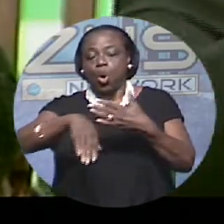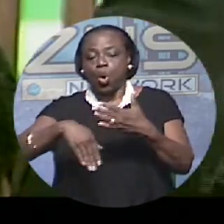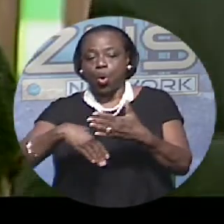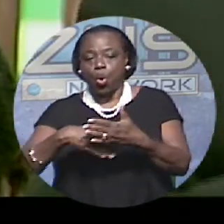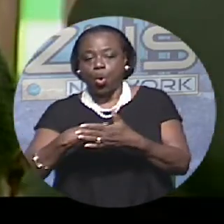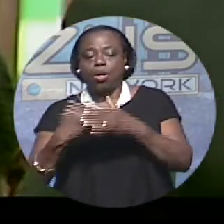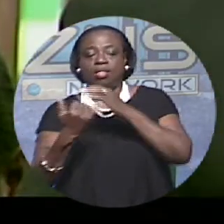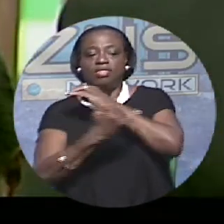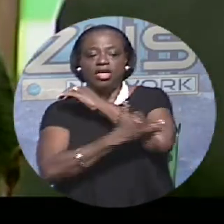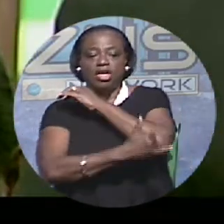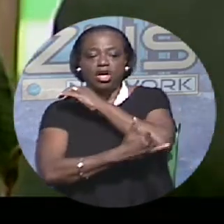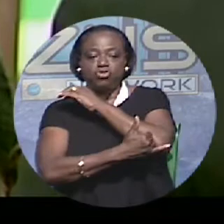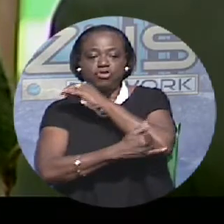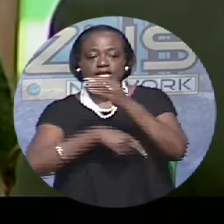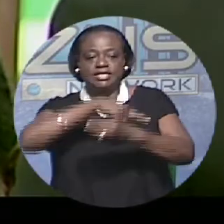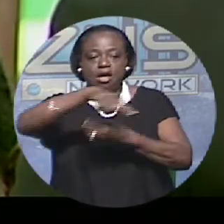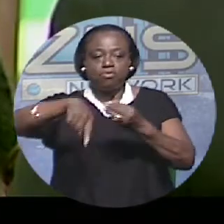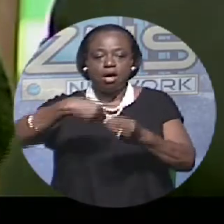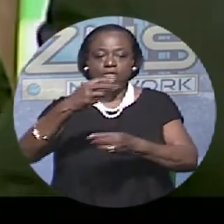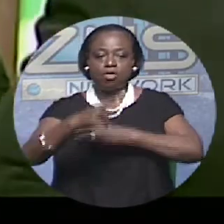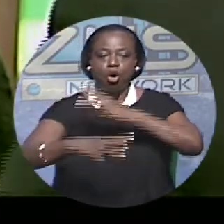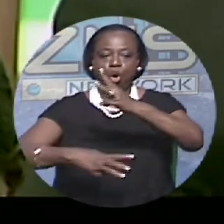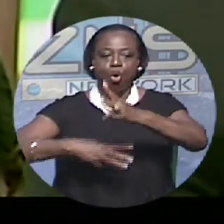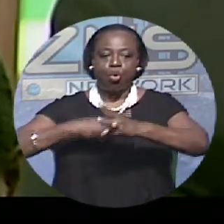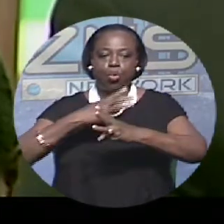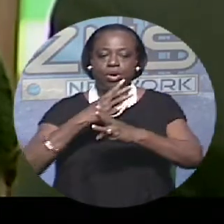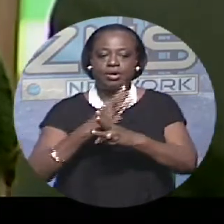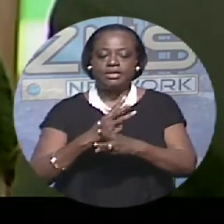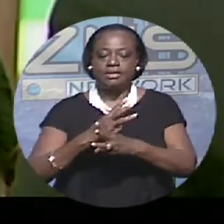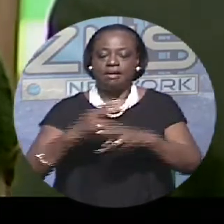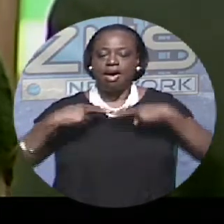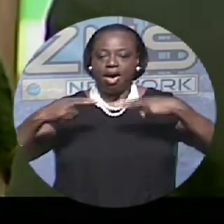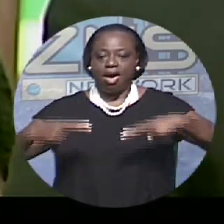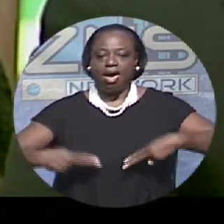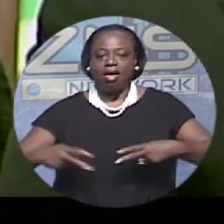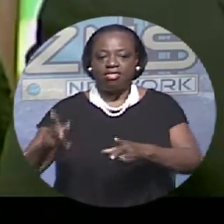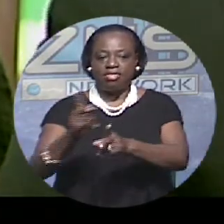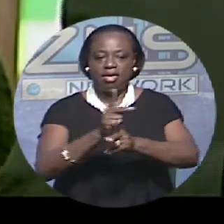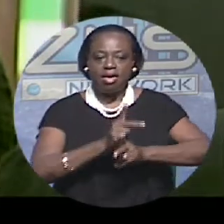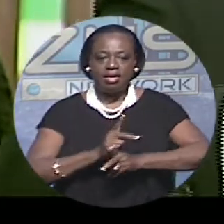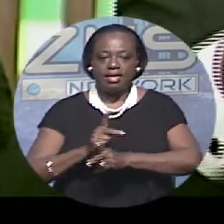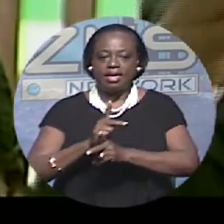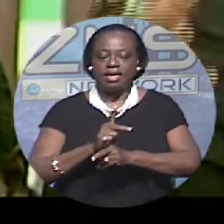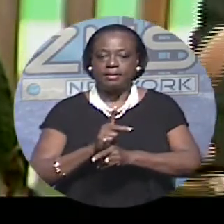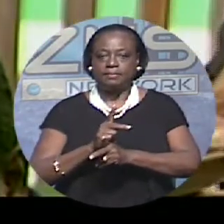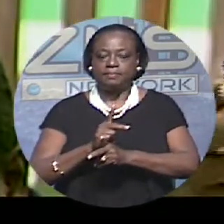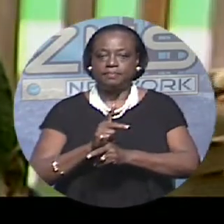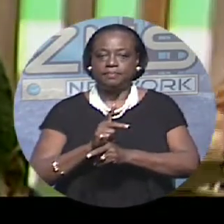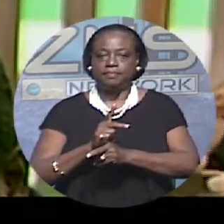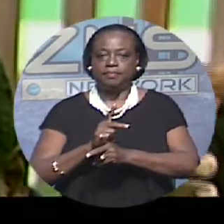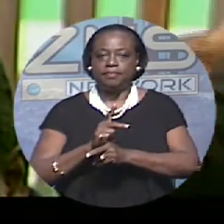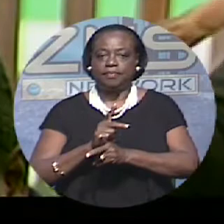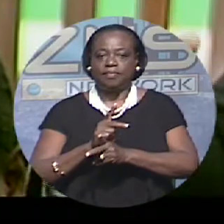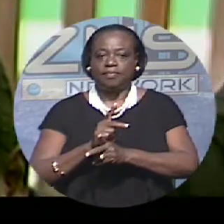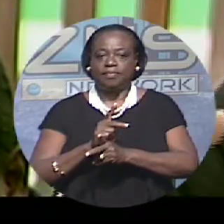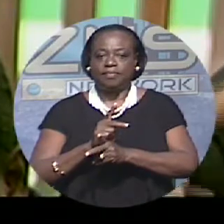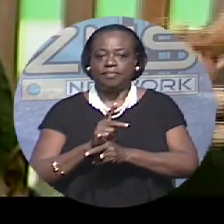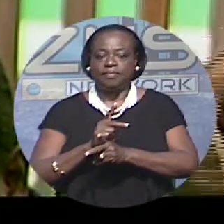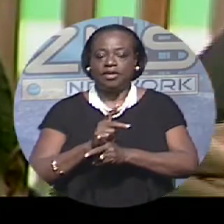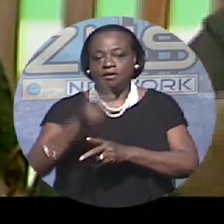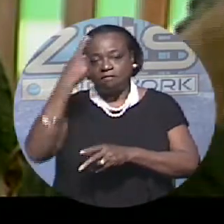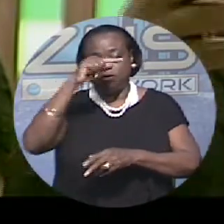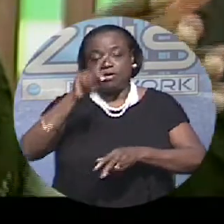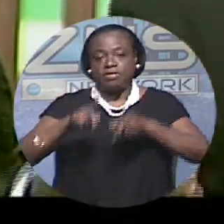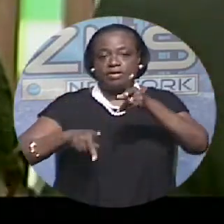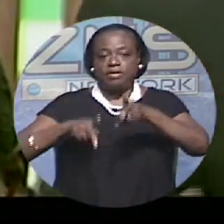and states around the world and countries around the world where health care, comprehensive health care for the citizens